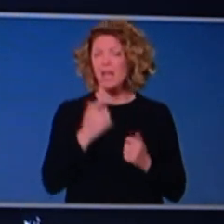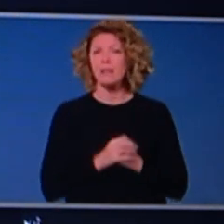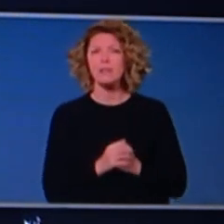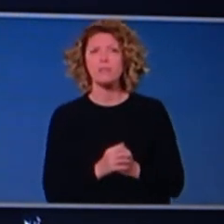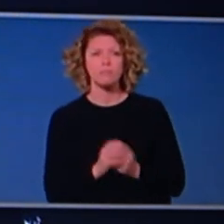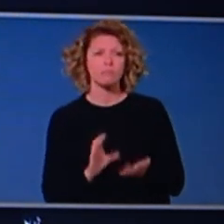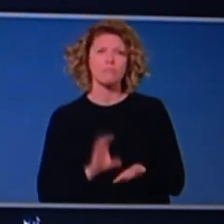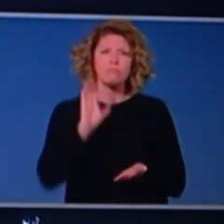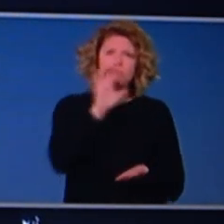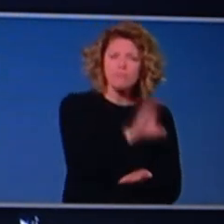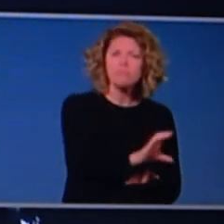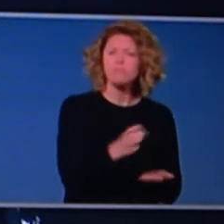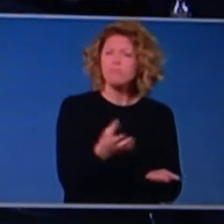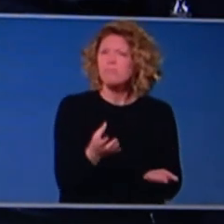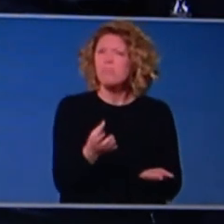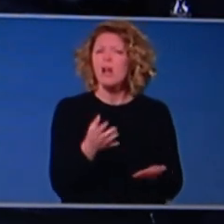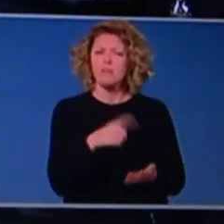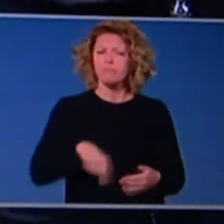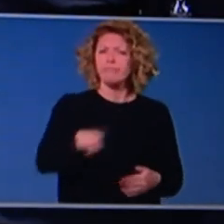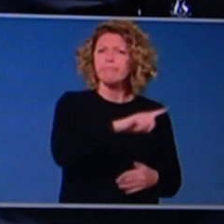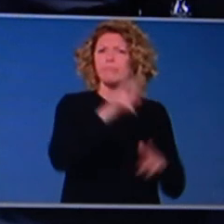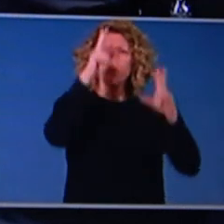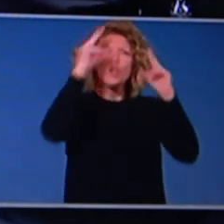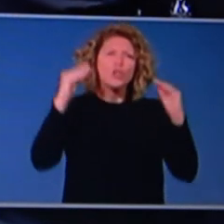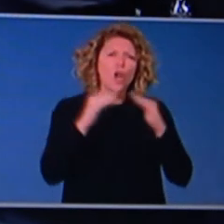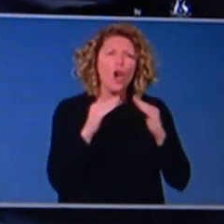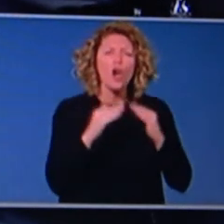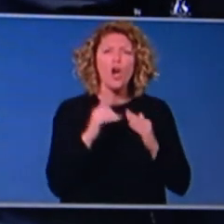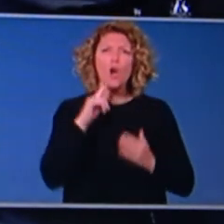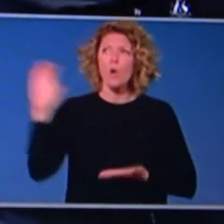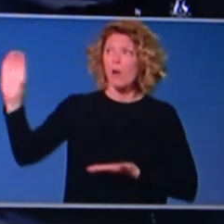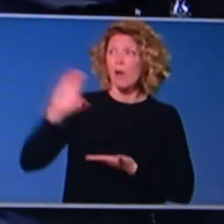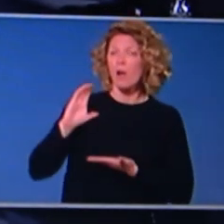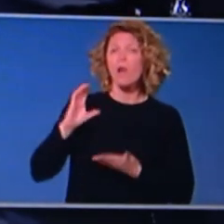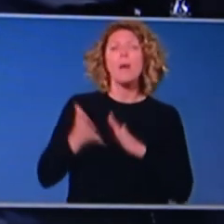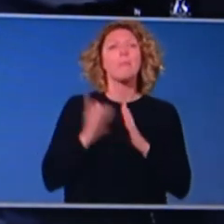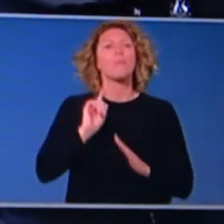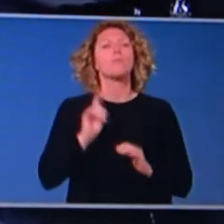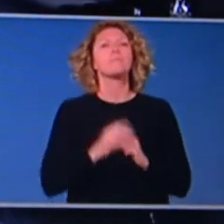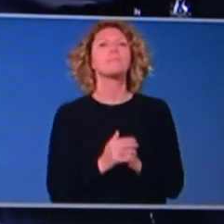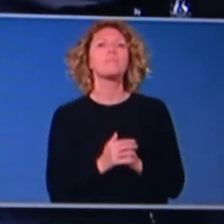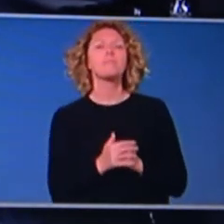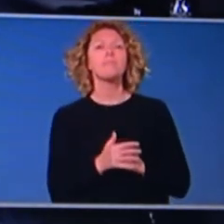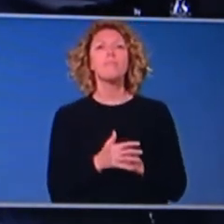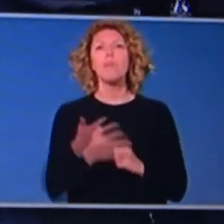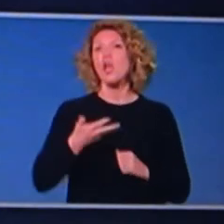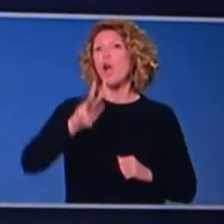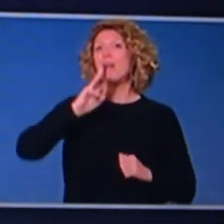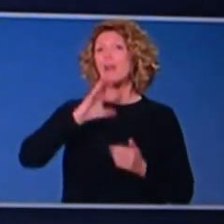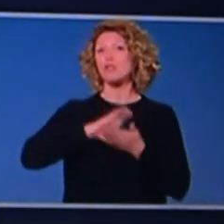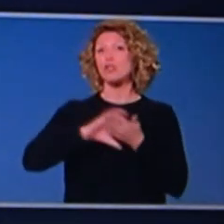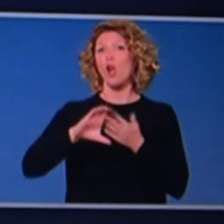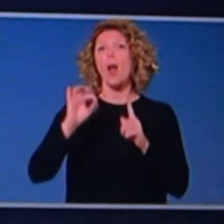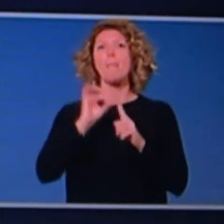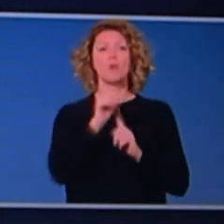than perhaps others in the broader community. But providers across the country will get a $900 per occupied bed